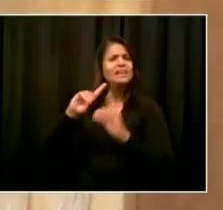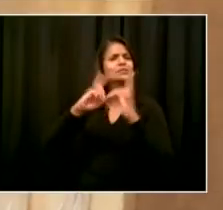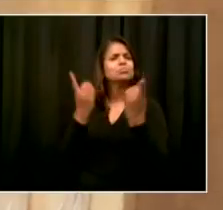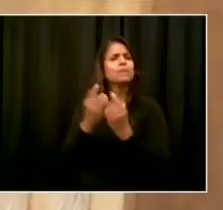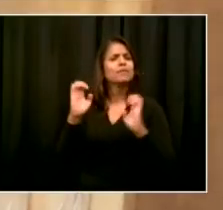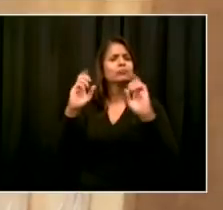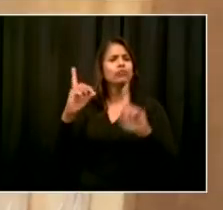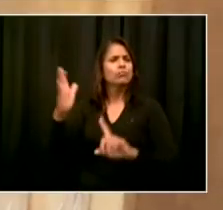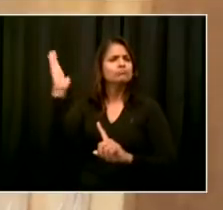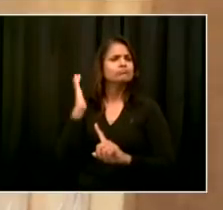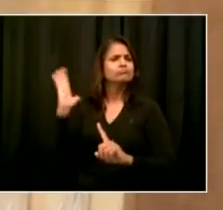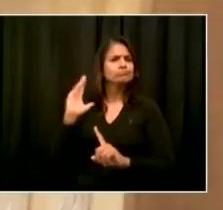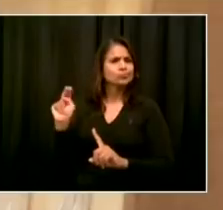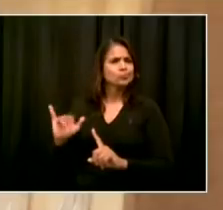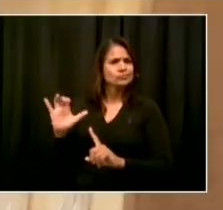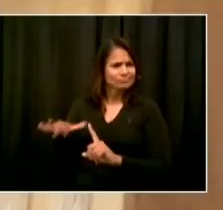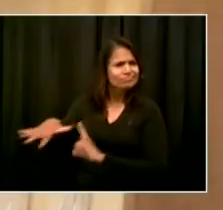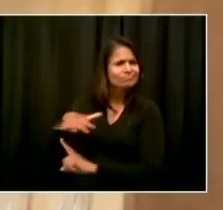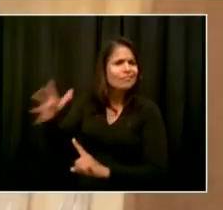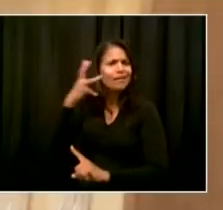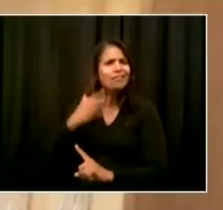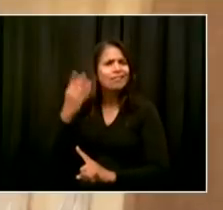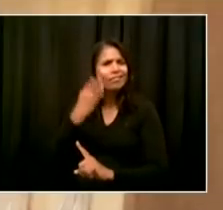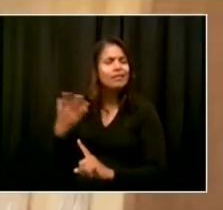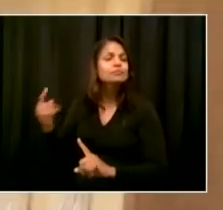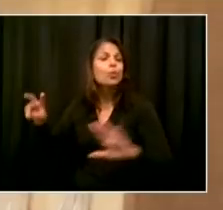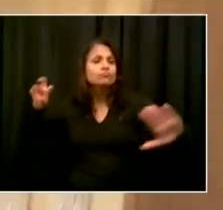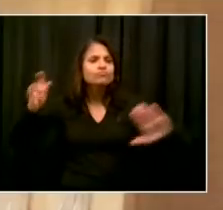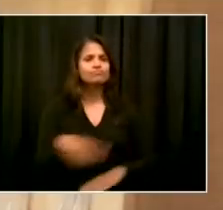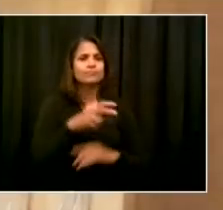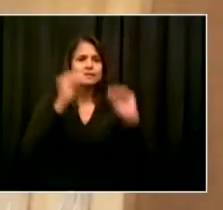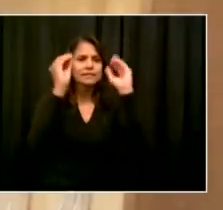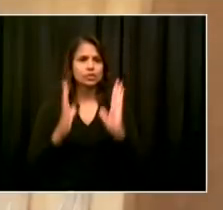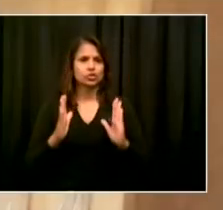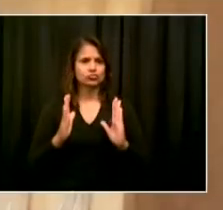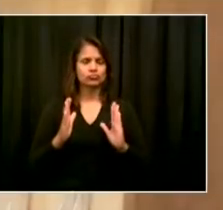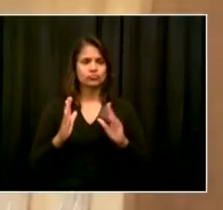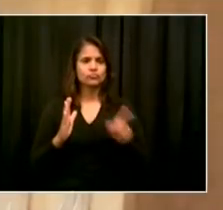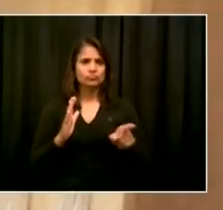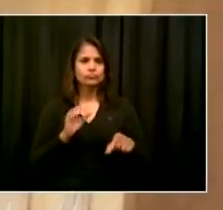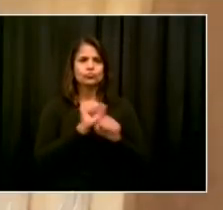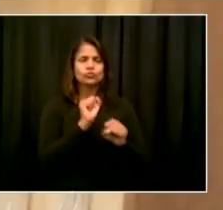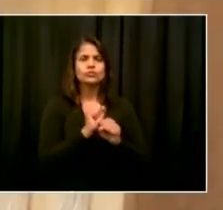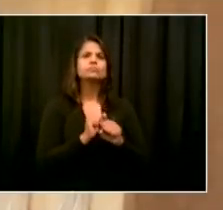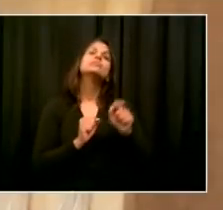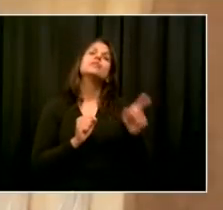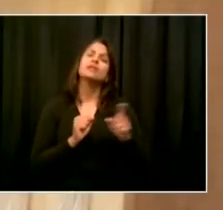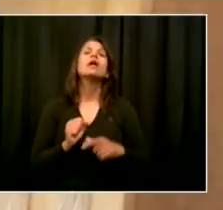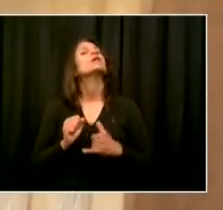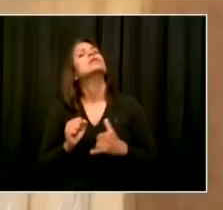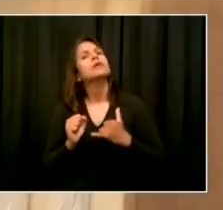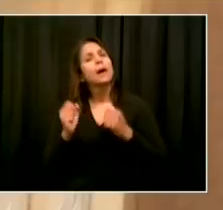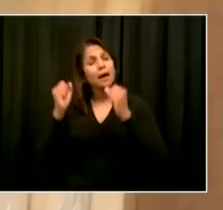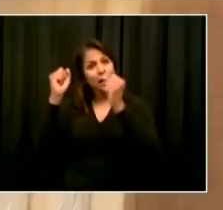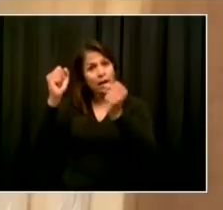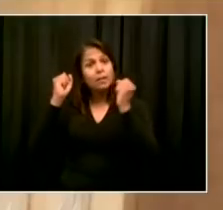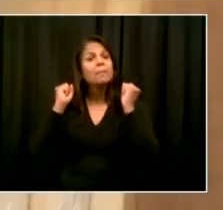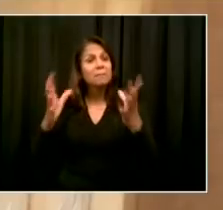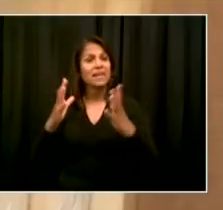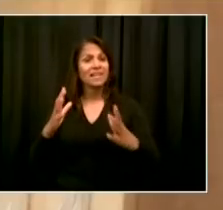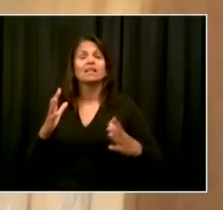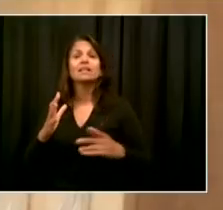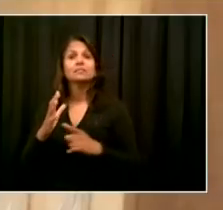So many of those folks that will come back into schools are coming from some of those programs, some of those initiatives, some of those support services